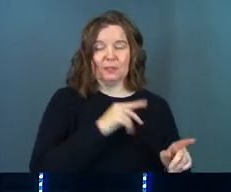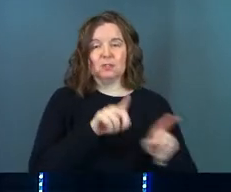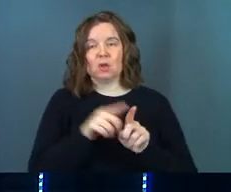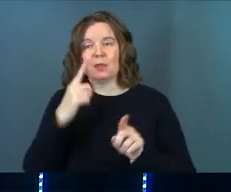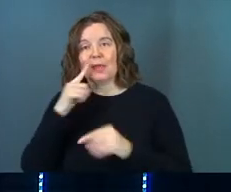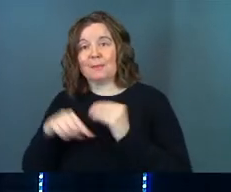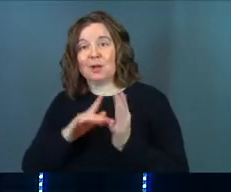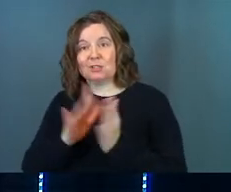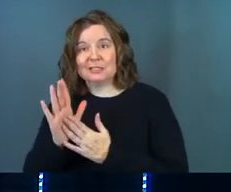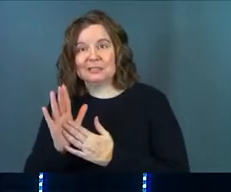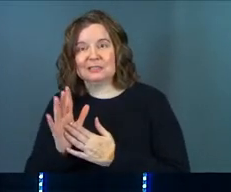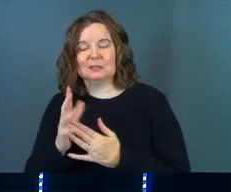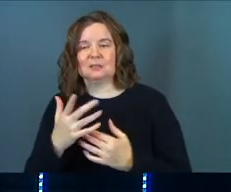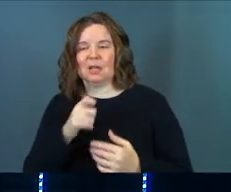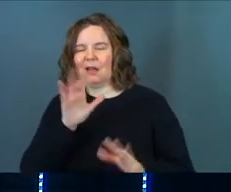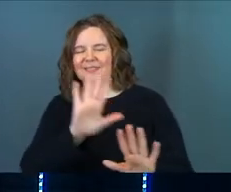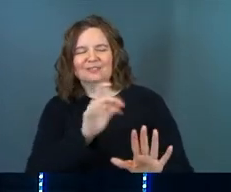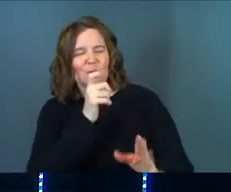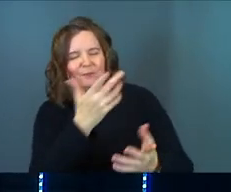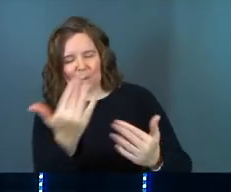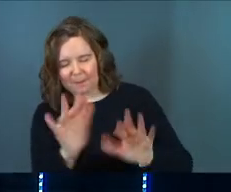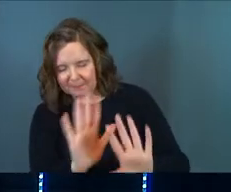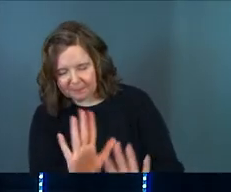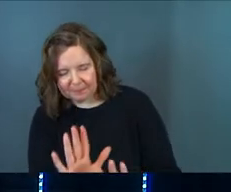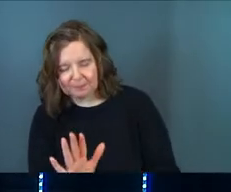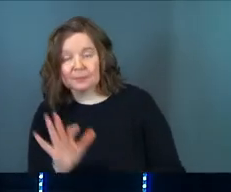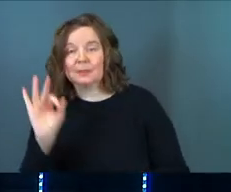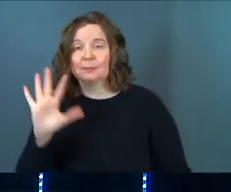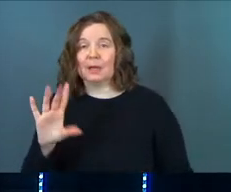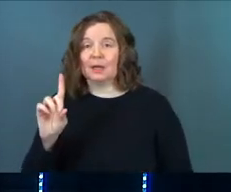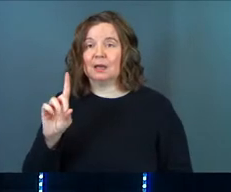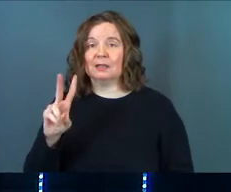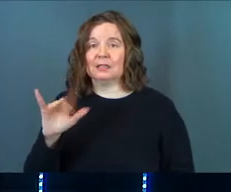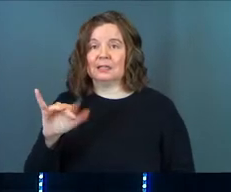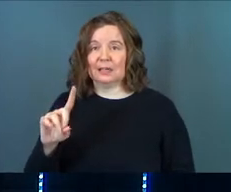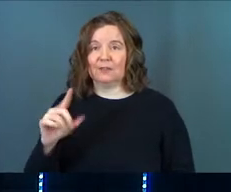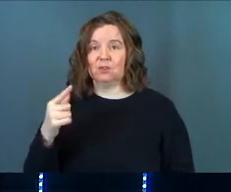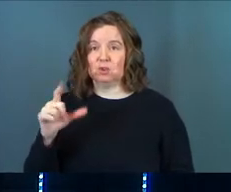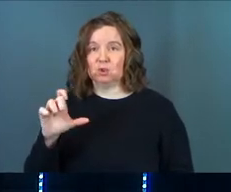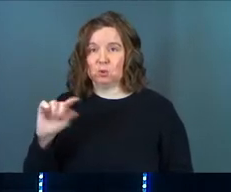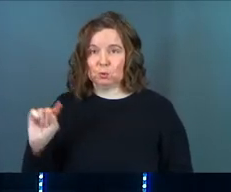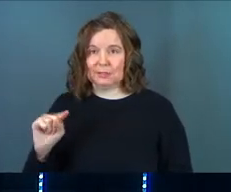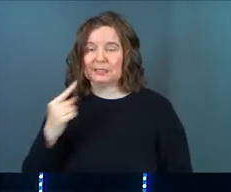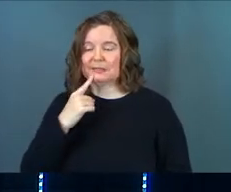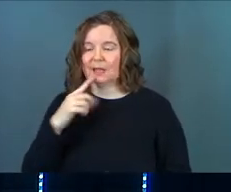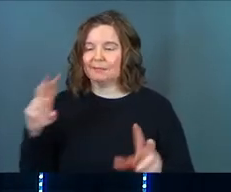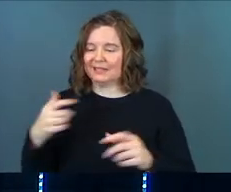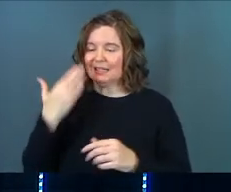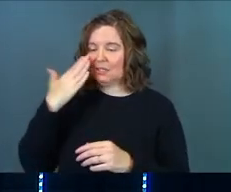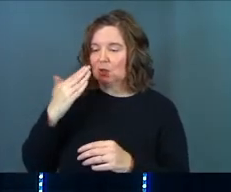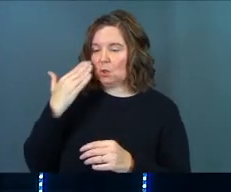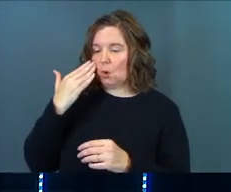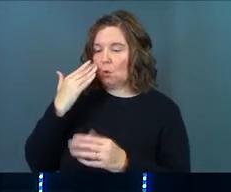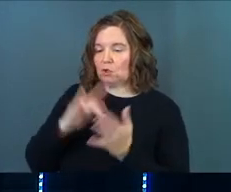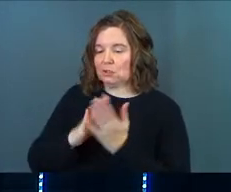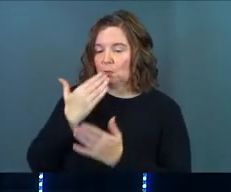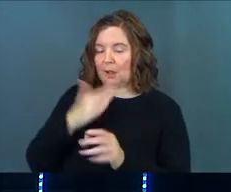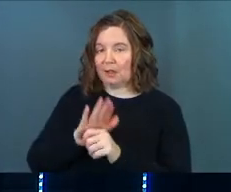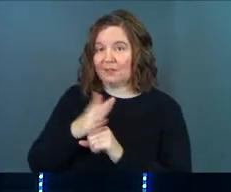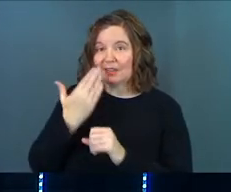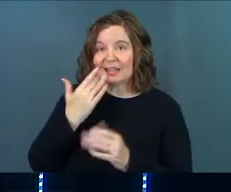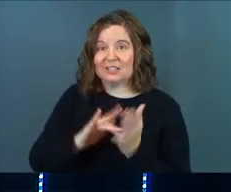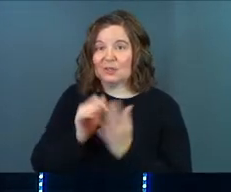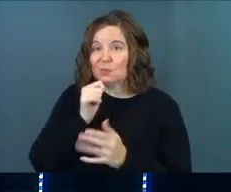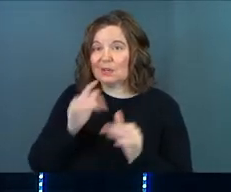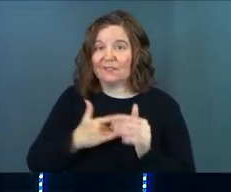toward Jesus and says, you don't have to come here. Pastor David Guzik said it like this. He said, he didn't know Jesus well enough to know that Jesus